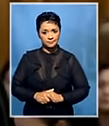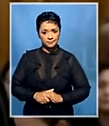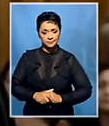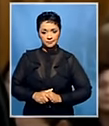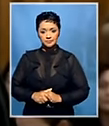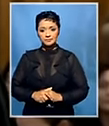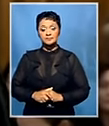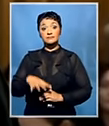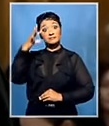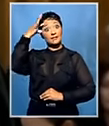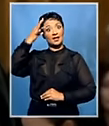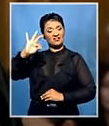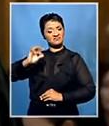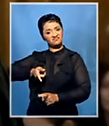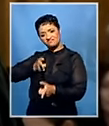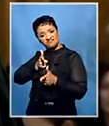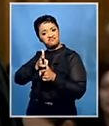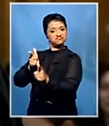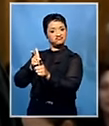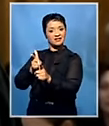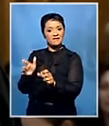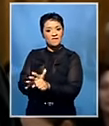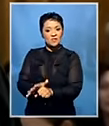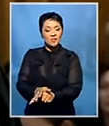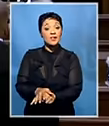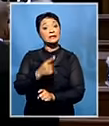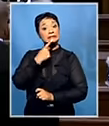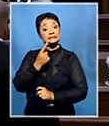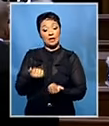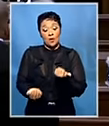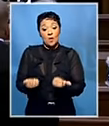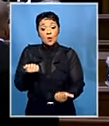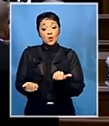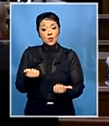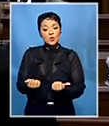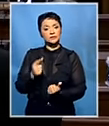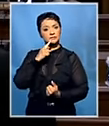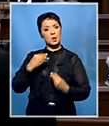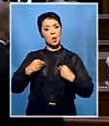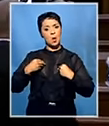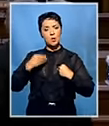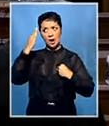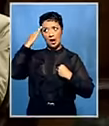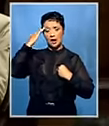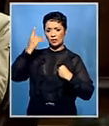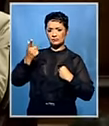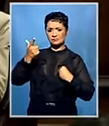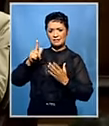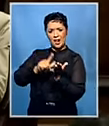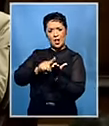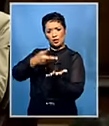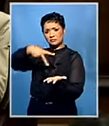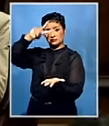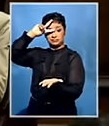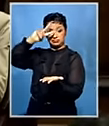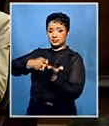And the state was unrelenting that the trial court erred in its application of the law and